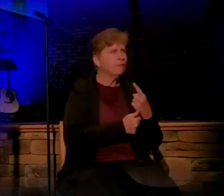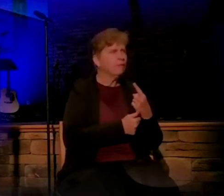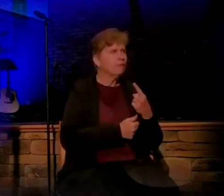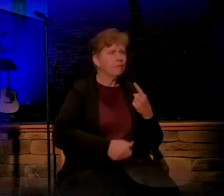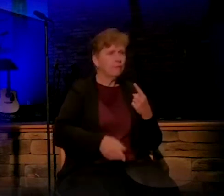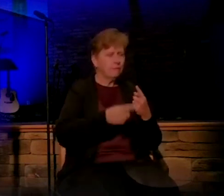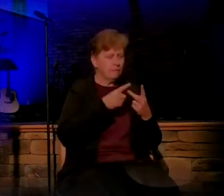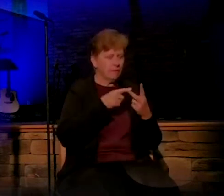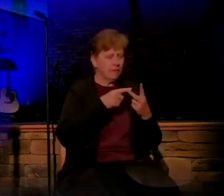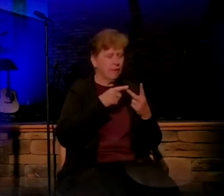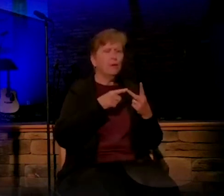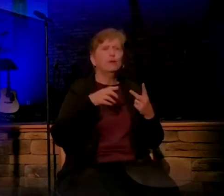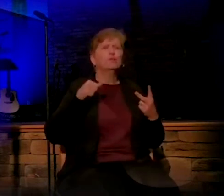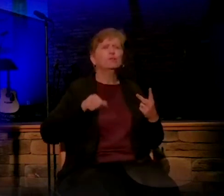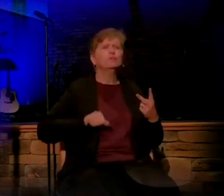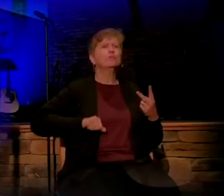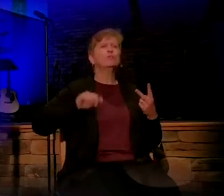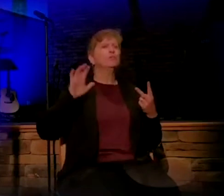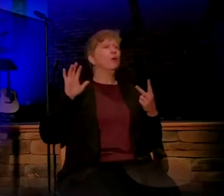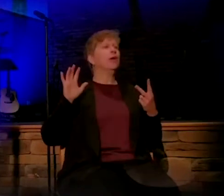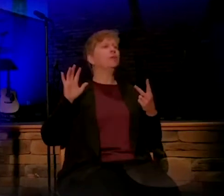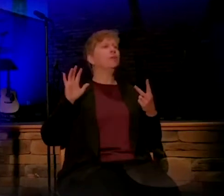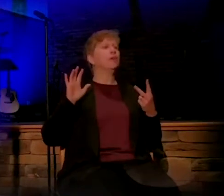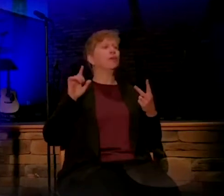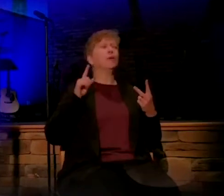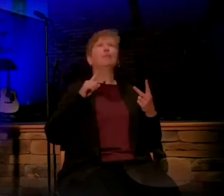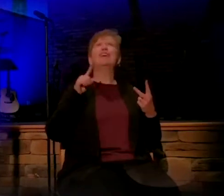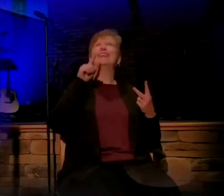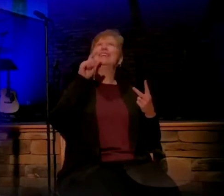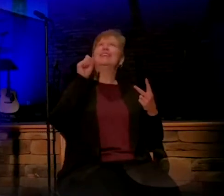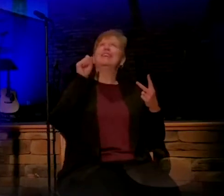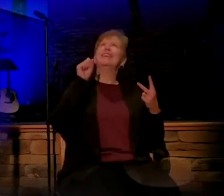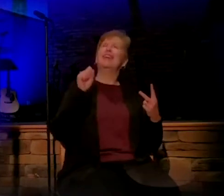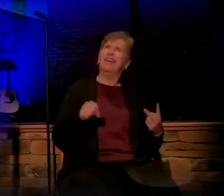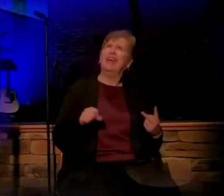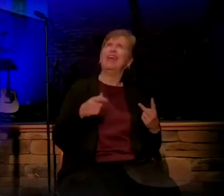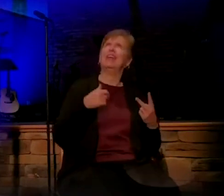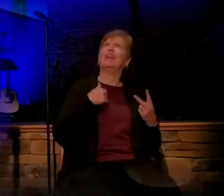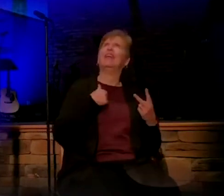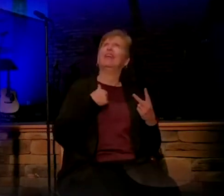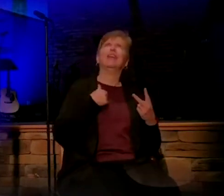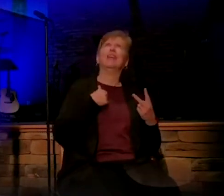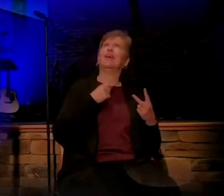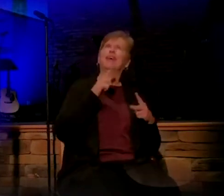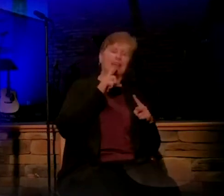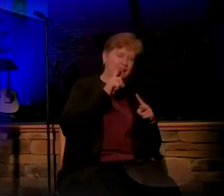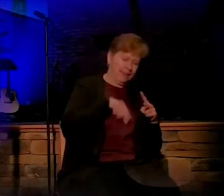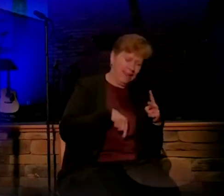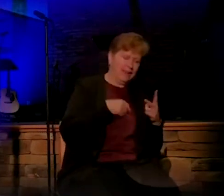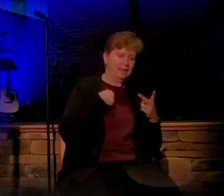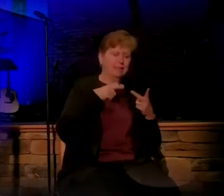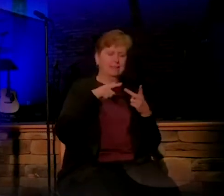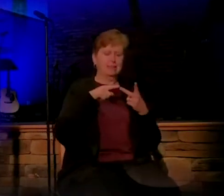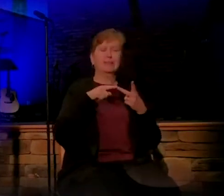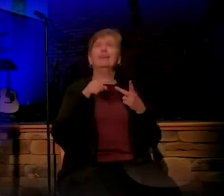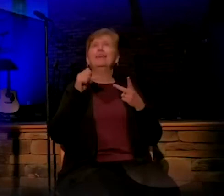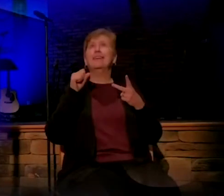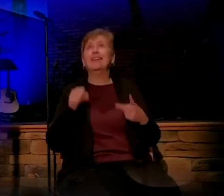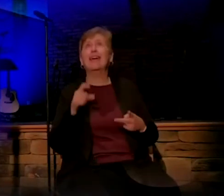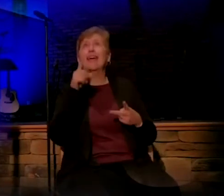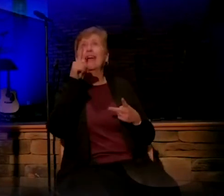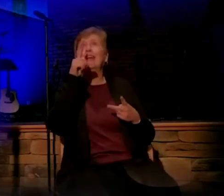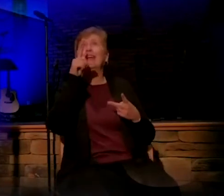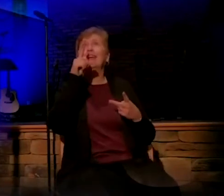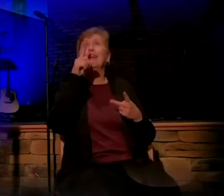And then you surrender and you say, but he can. But then as he works in your heart and your life, then you say,